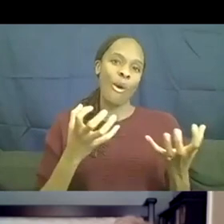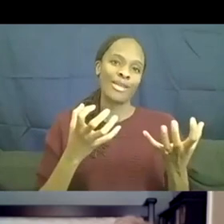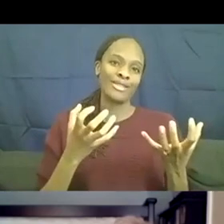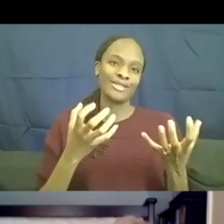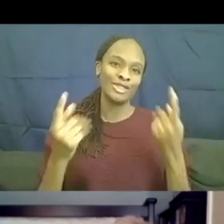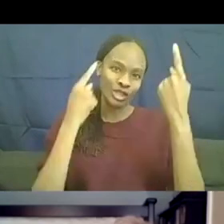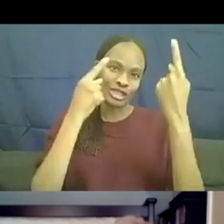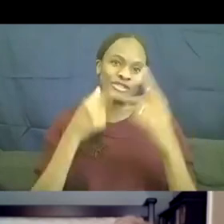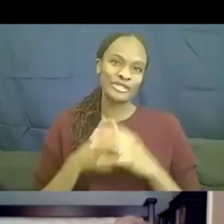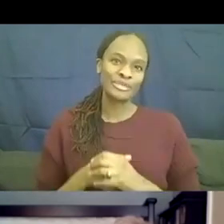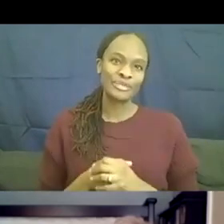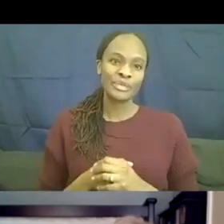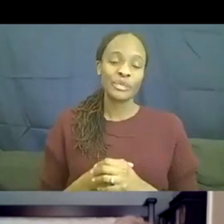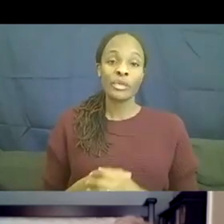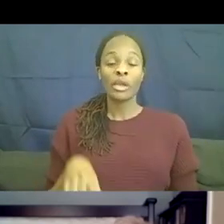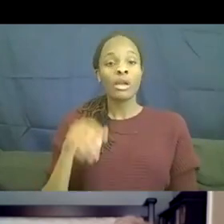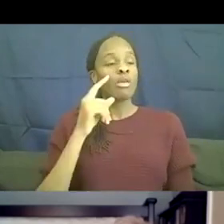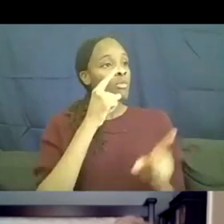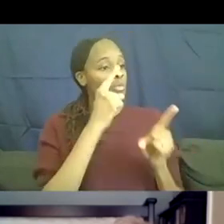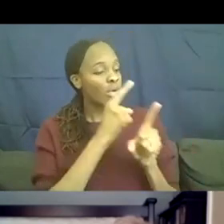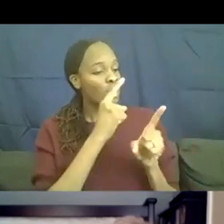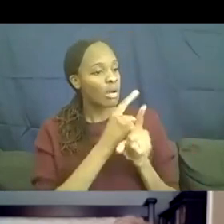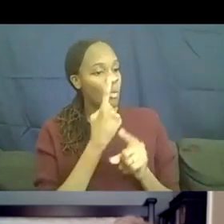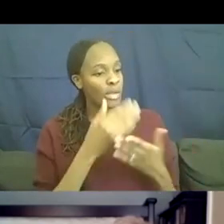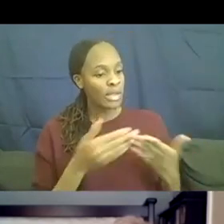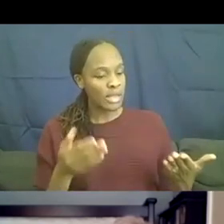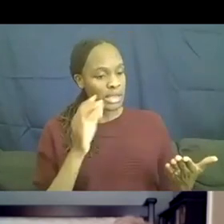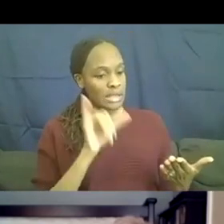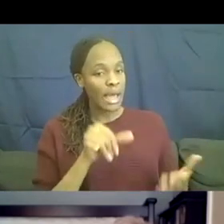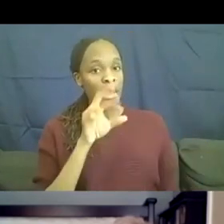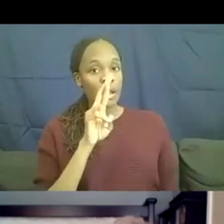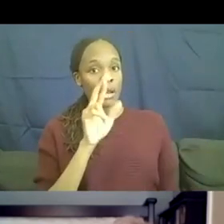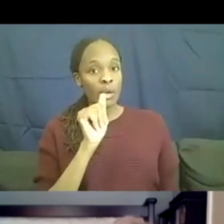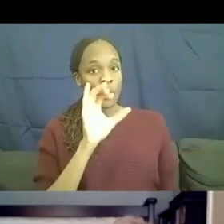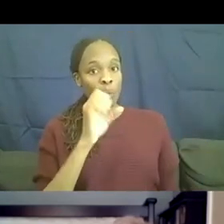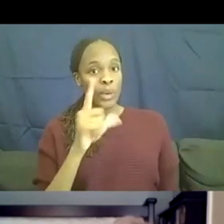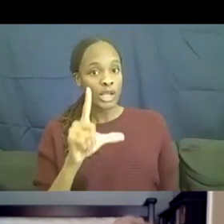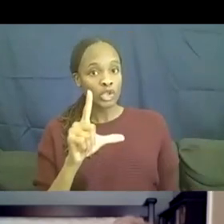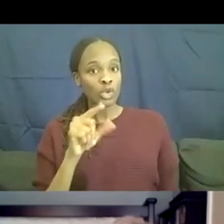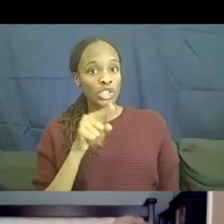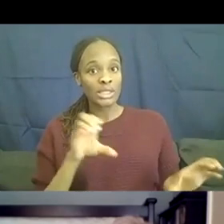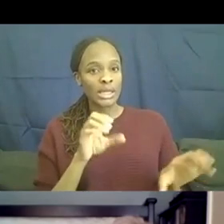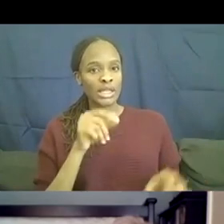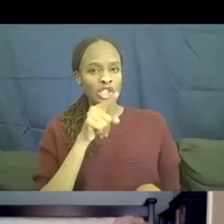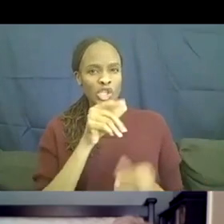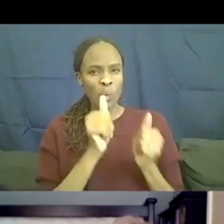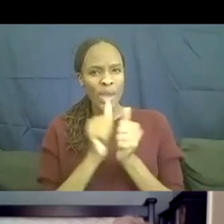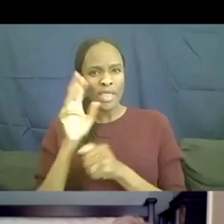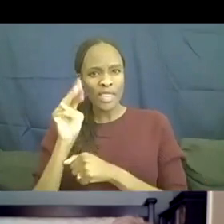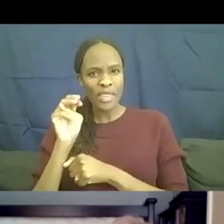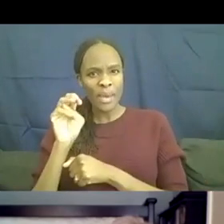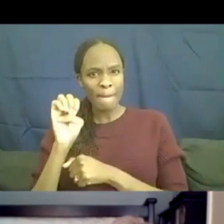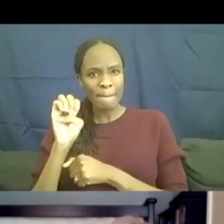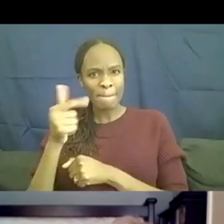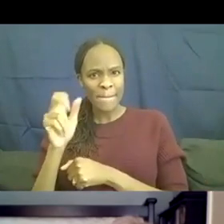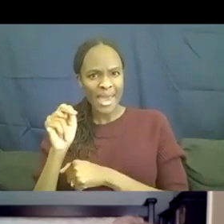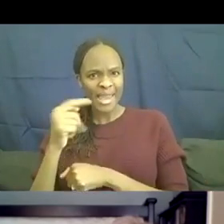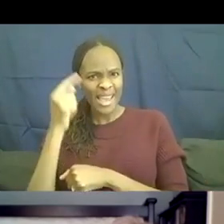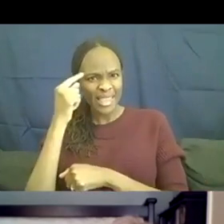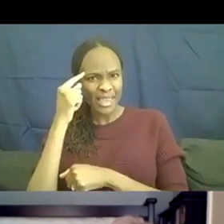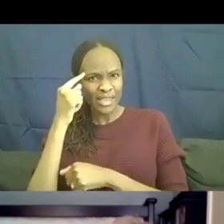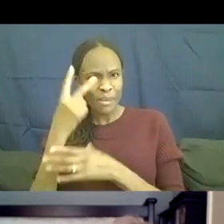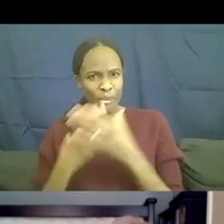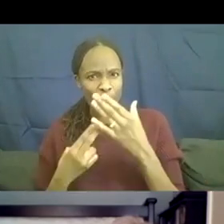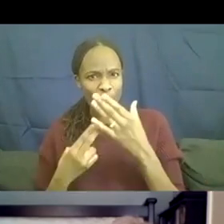and one of the things that, um, Rachel did was, uh, she and Megan, I think, was it she and Megan moved into